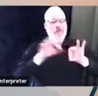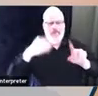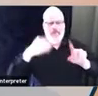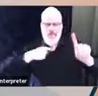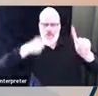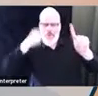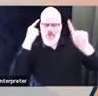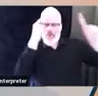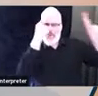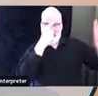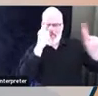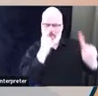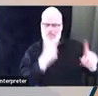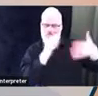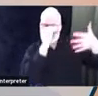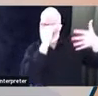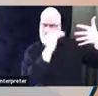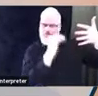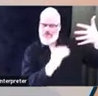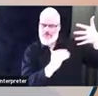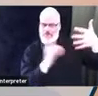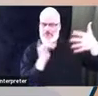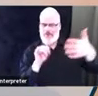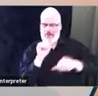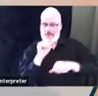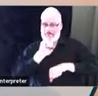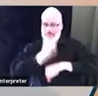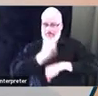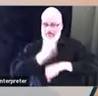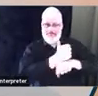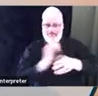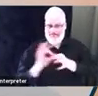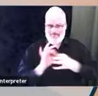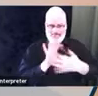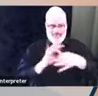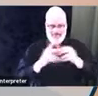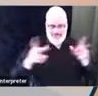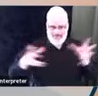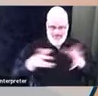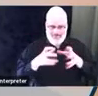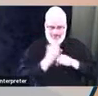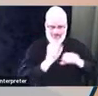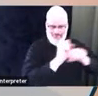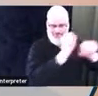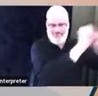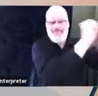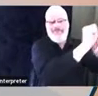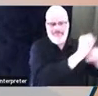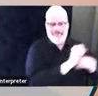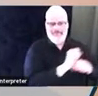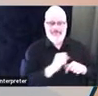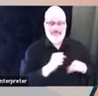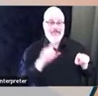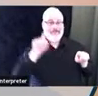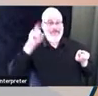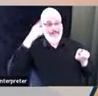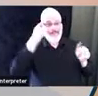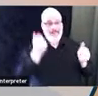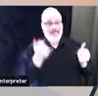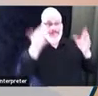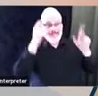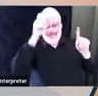process, and I'm sure that they have all, you know, put their heart and soul into thinking of ways that they want to move the fire department forward.